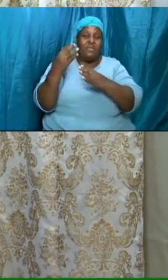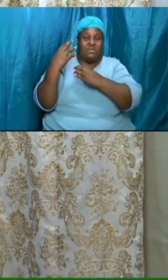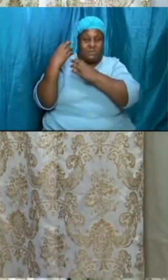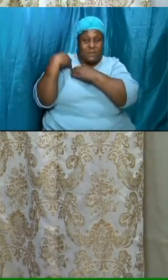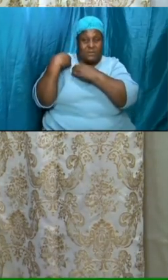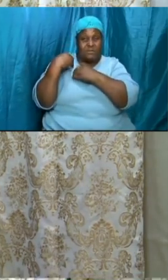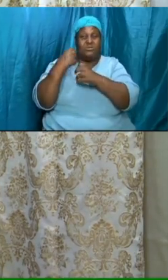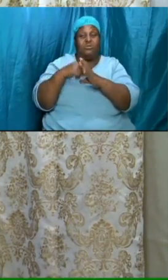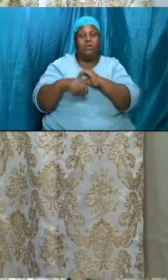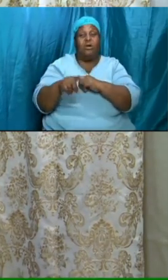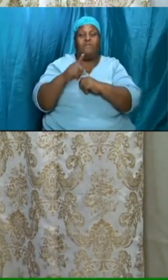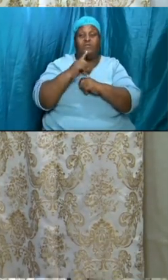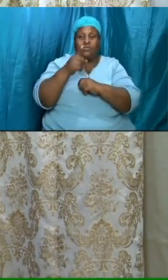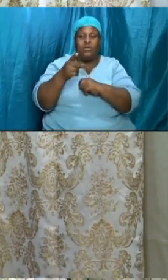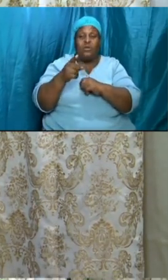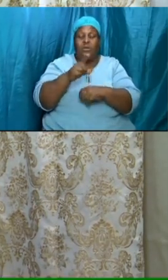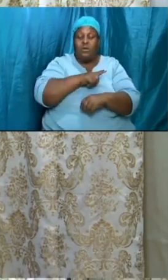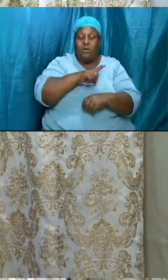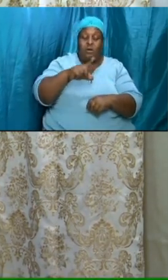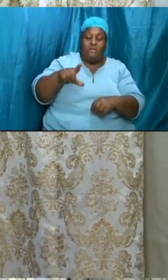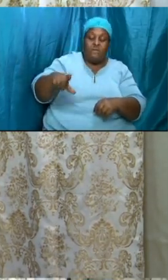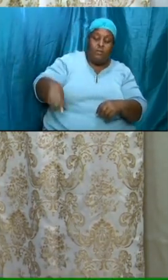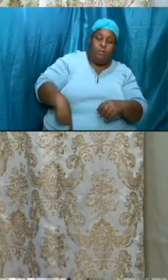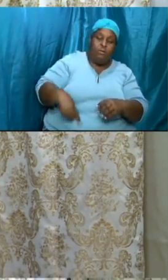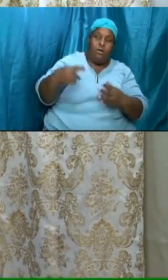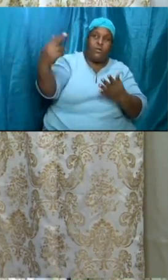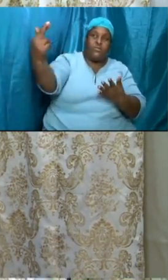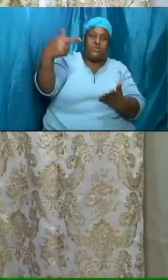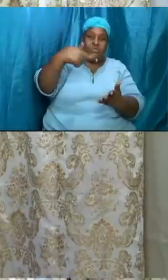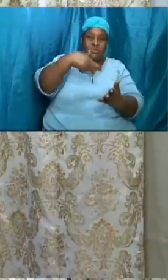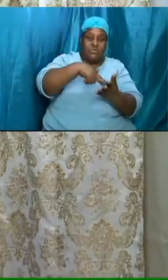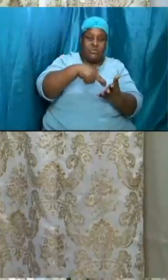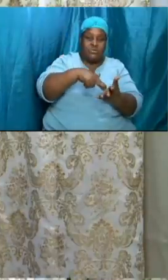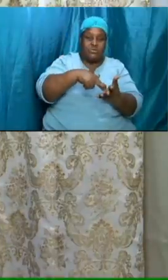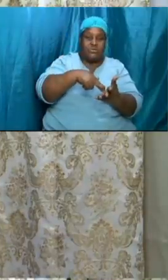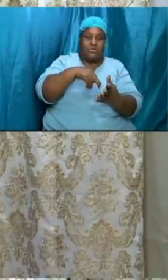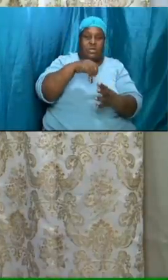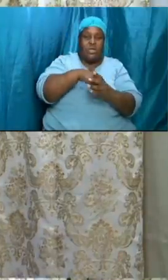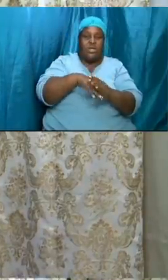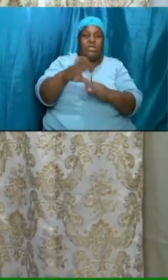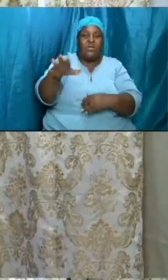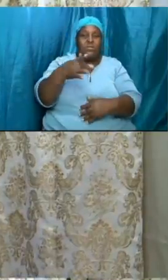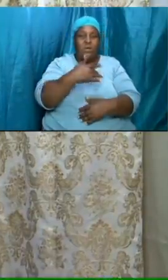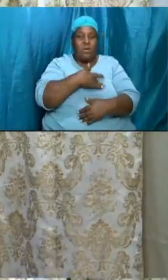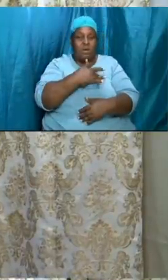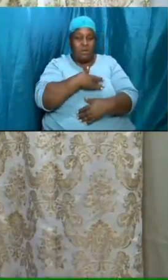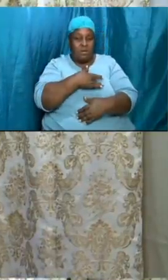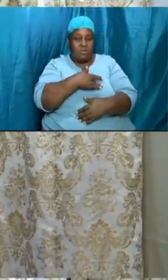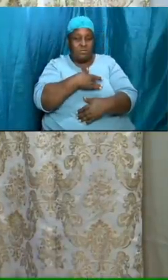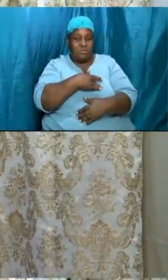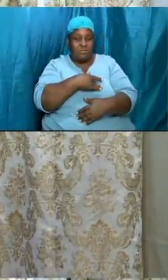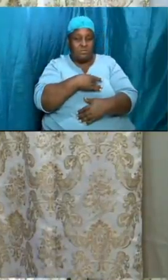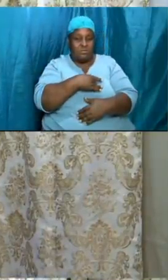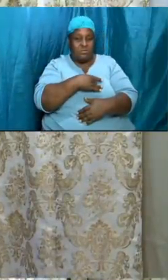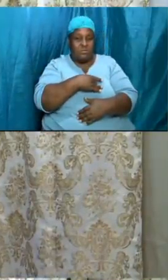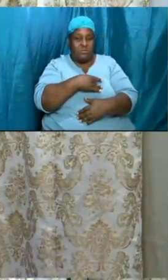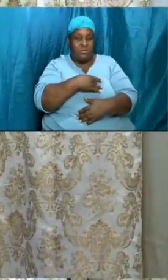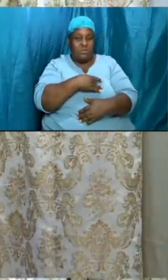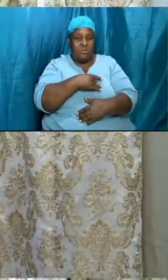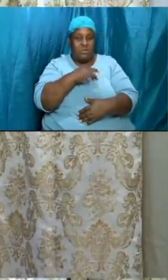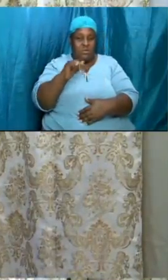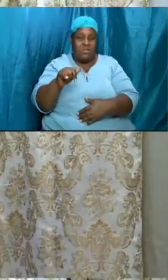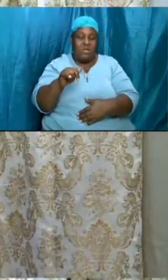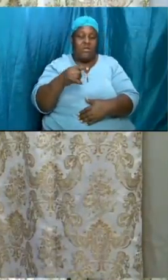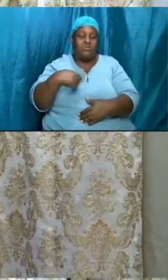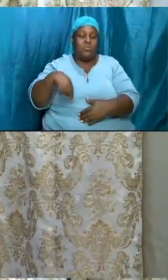of the lord's return into our system to the extent that we focus